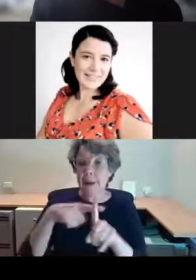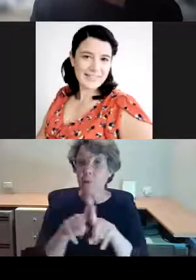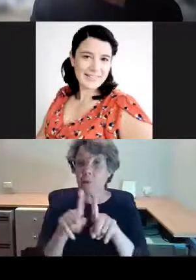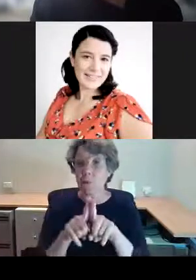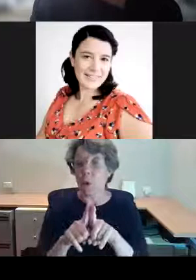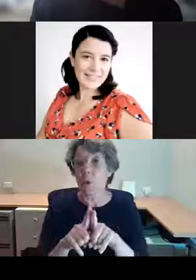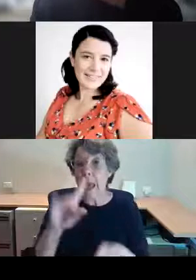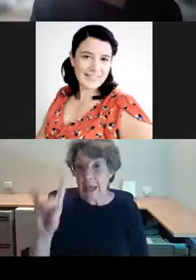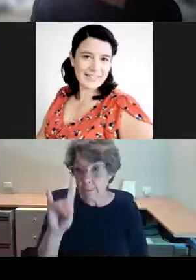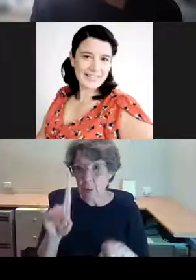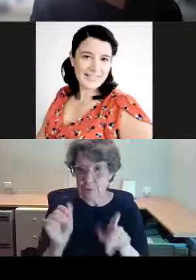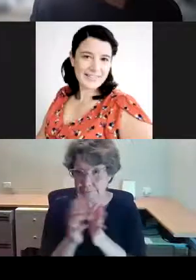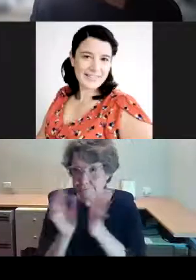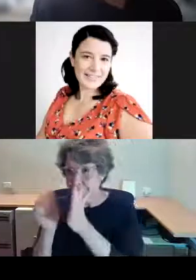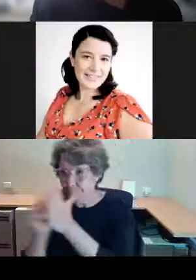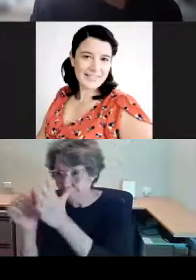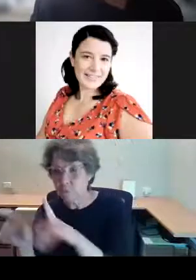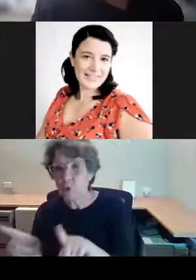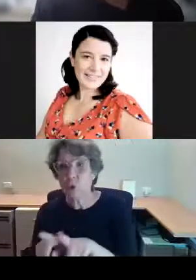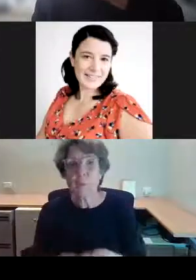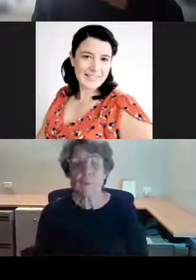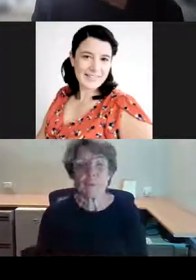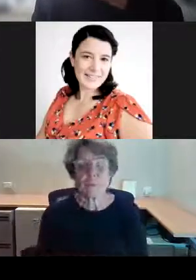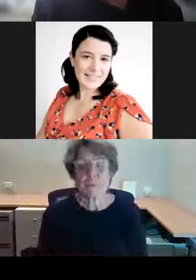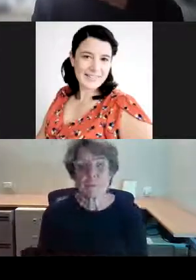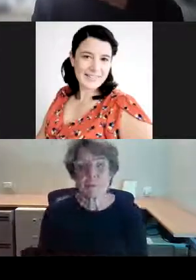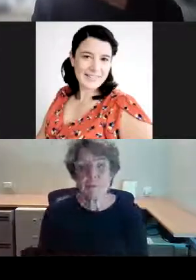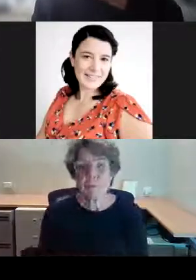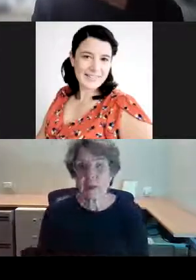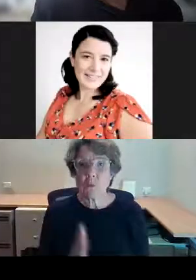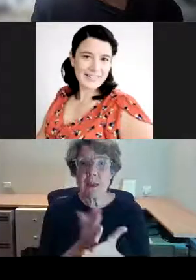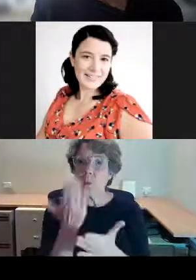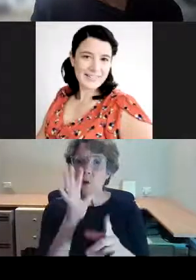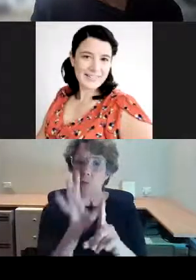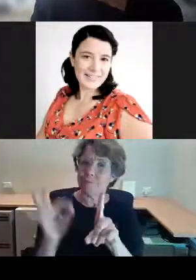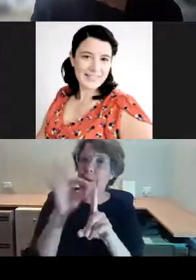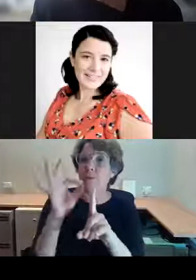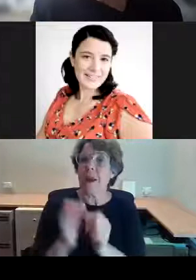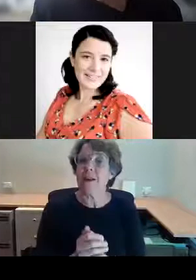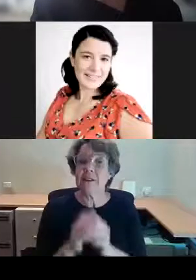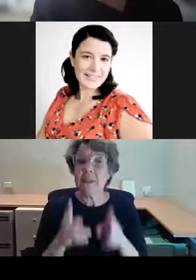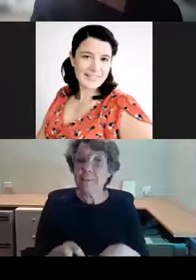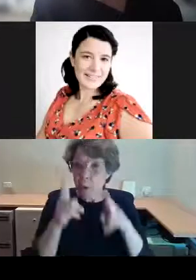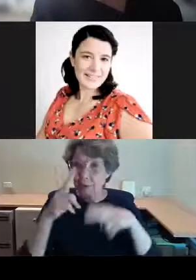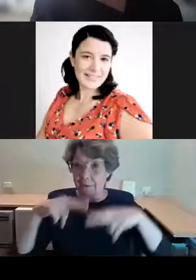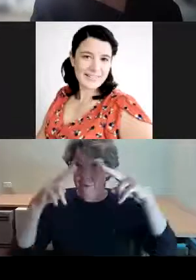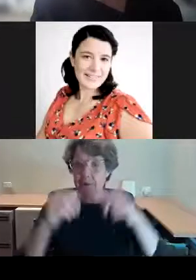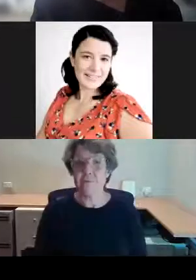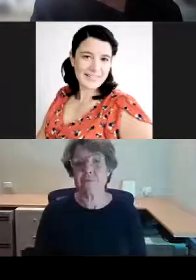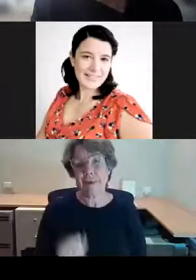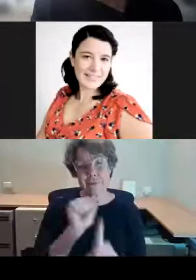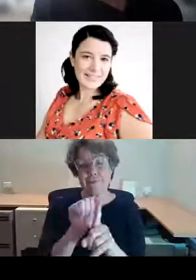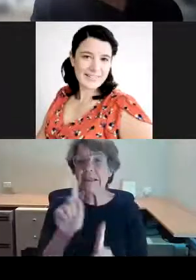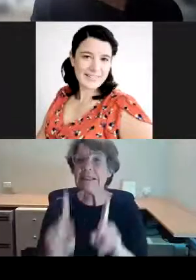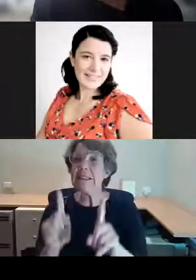And the desire to upgrade the building was one of the city's projects to